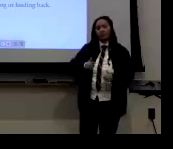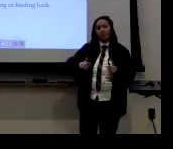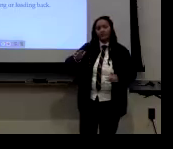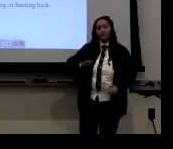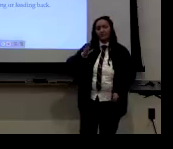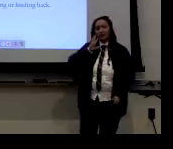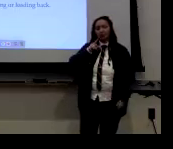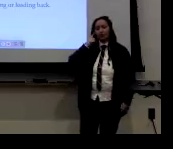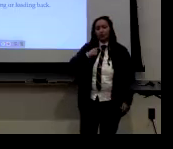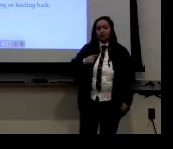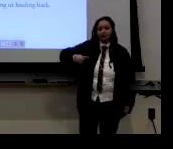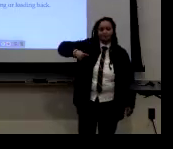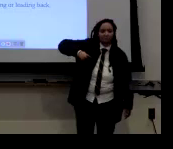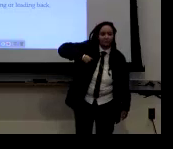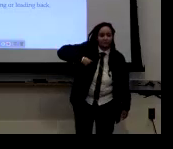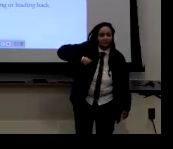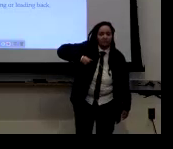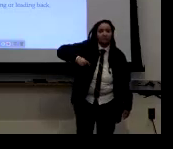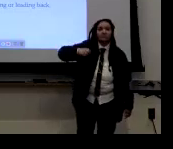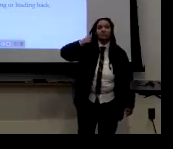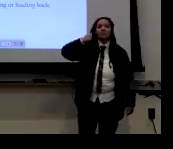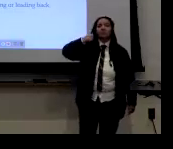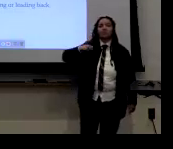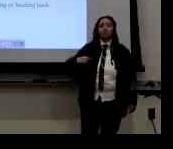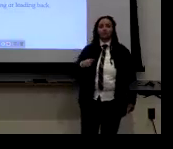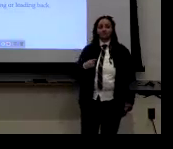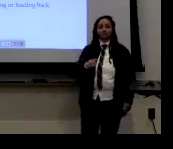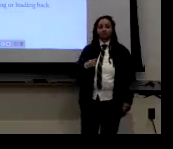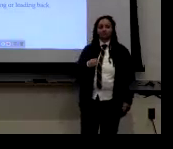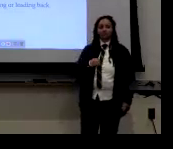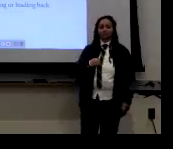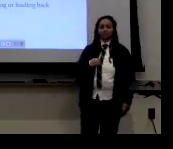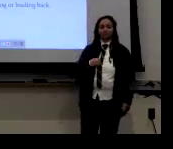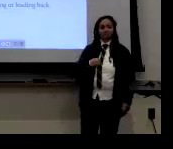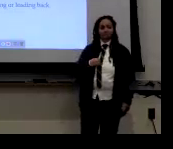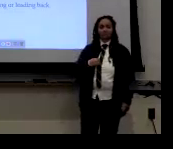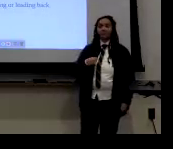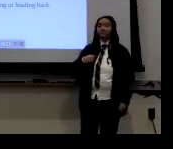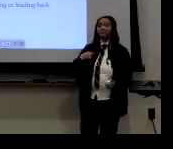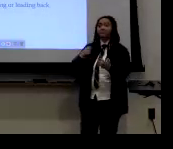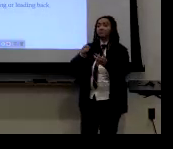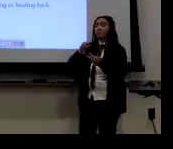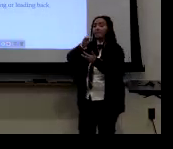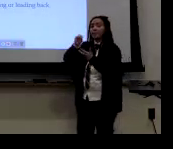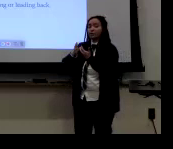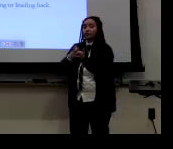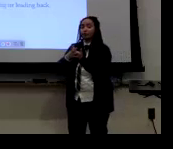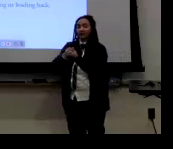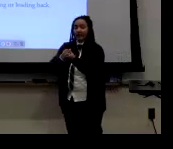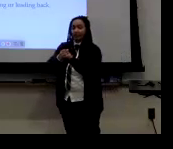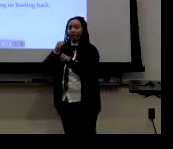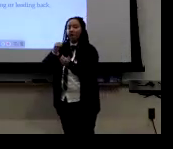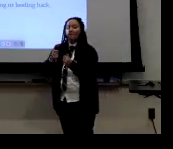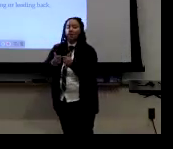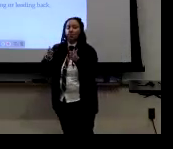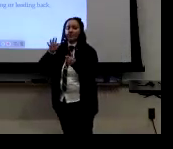Um, um, third, um, sign for me, you can see the elbow could go up high or